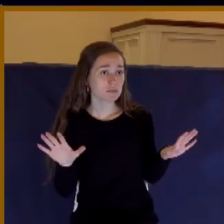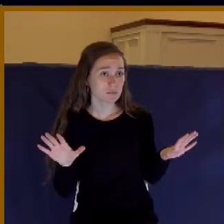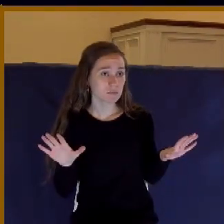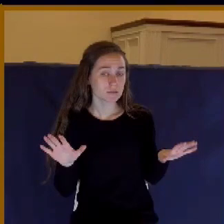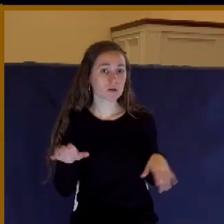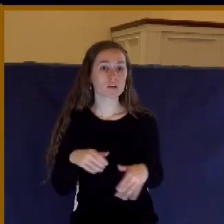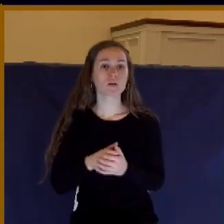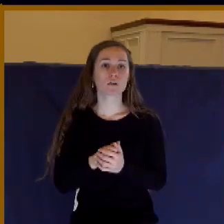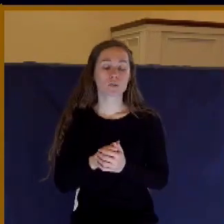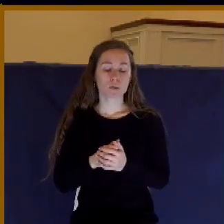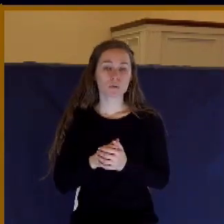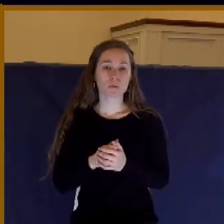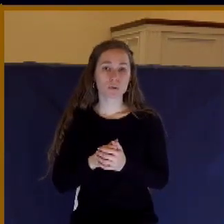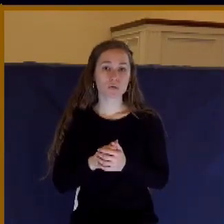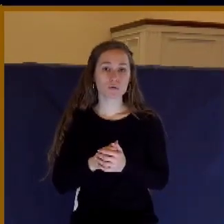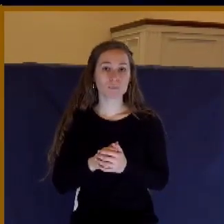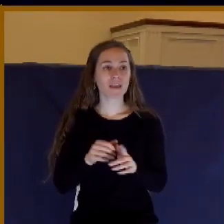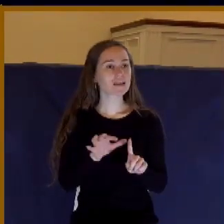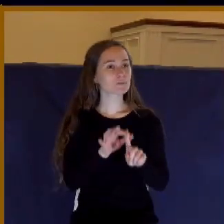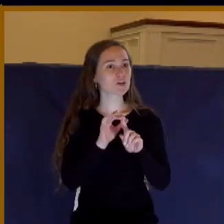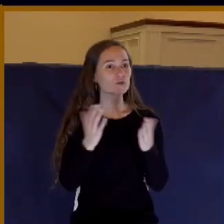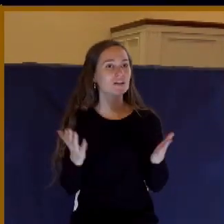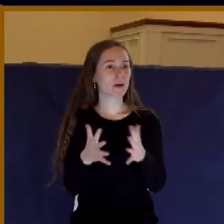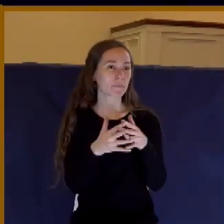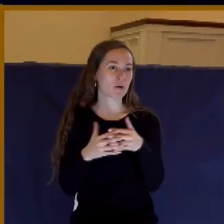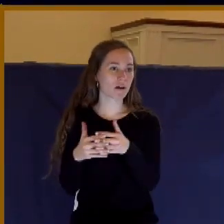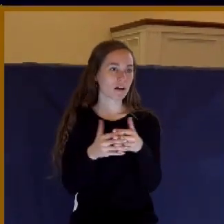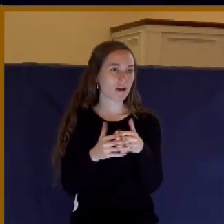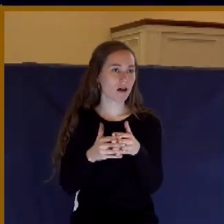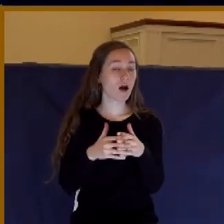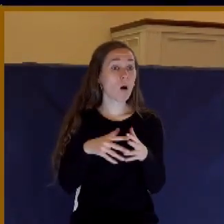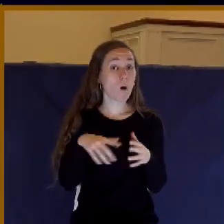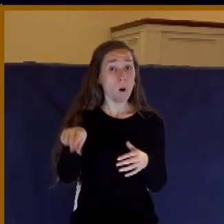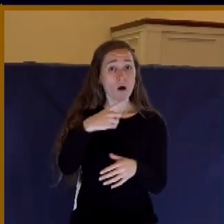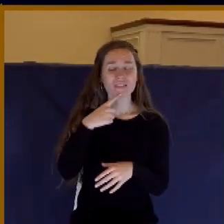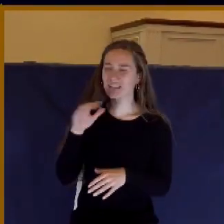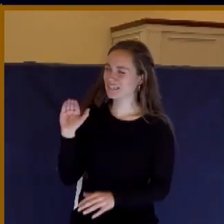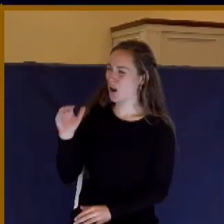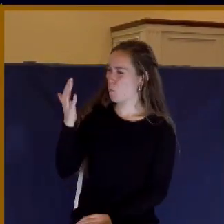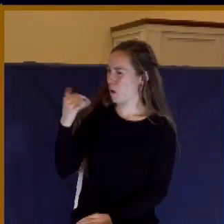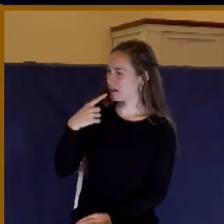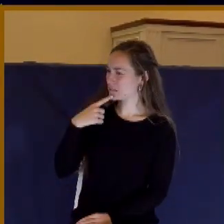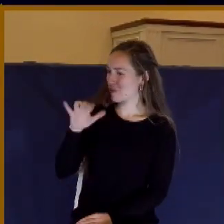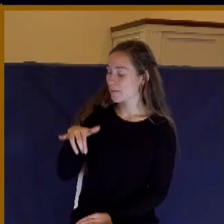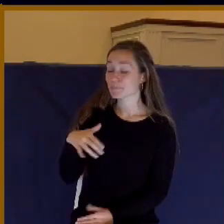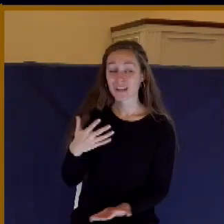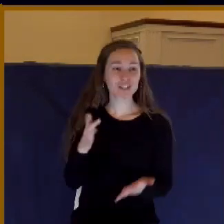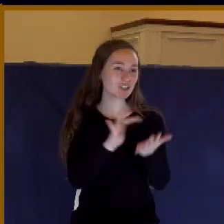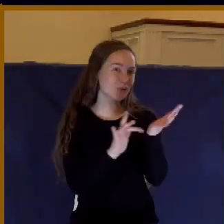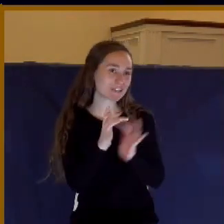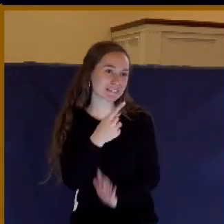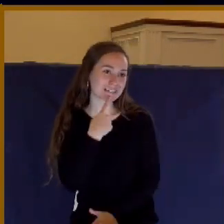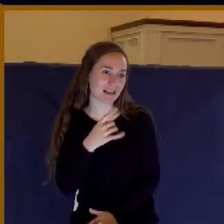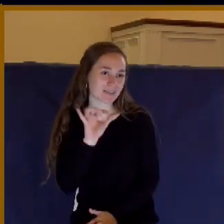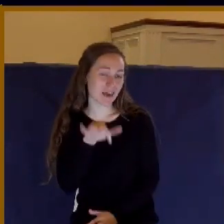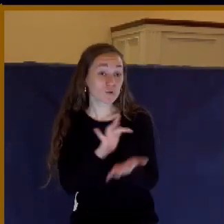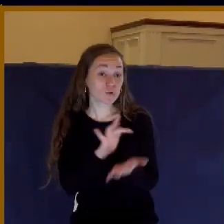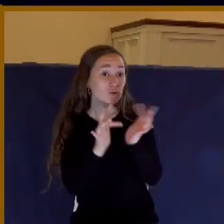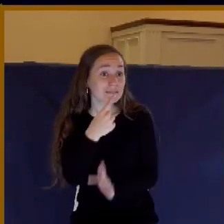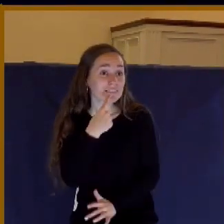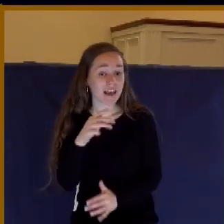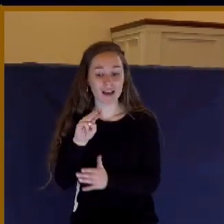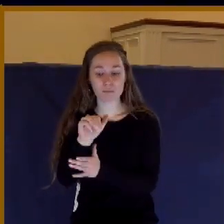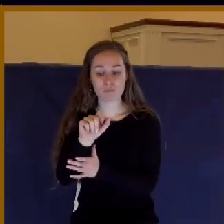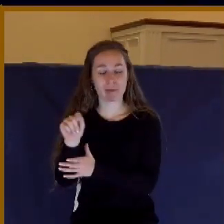That's especially true, I think, here in America. You say, why would you say that? Well, I'm just telling you what Jesus said. Jesus said in